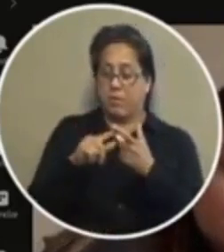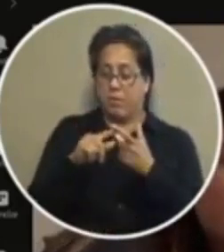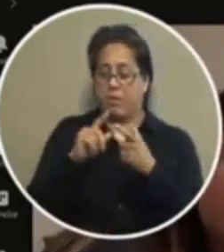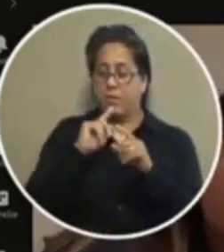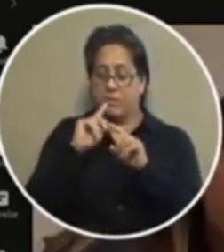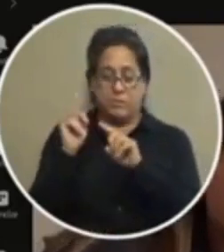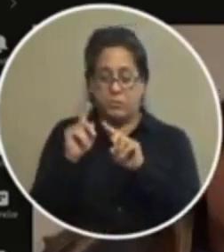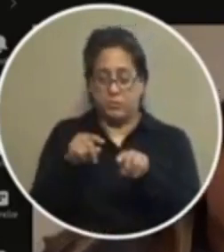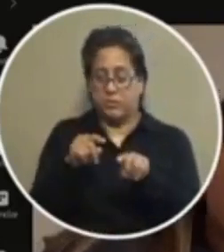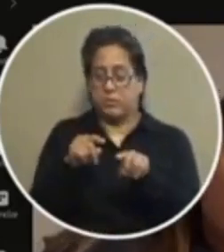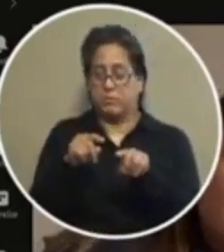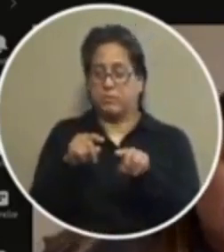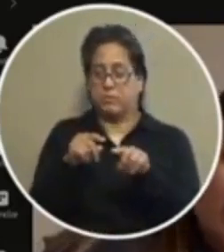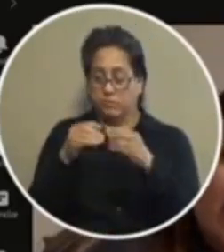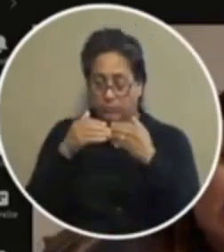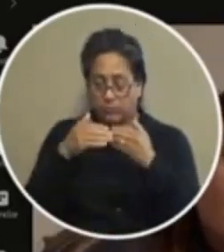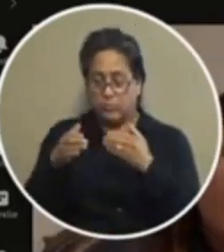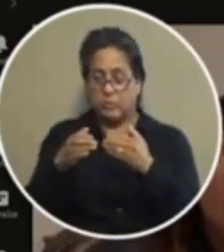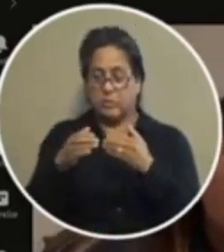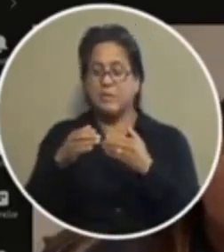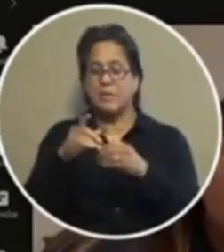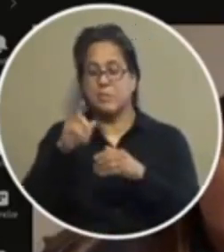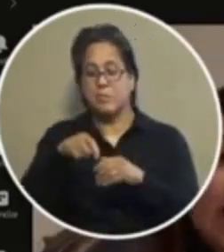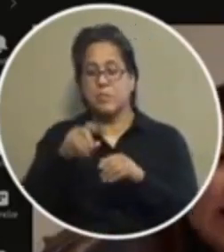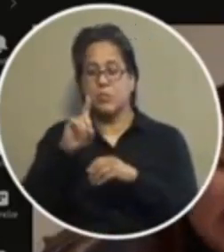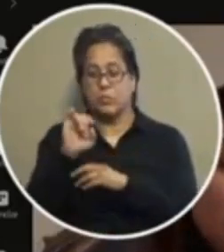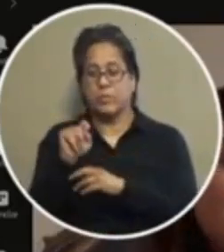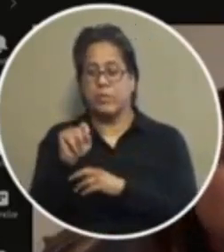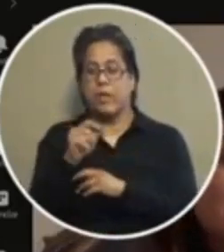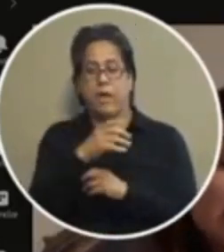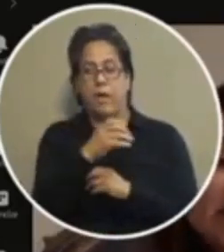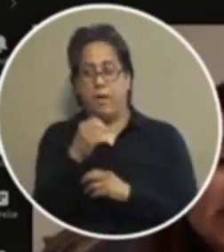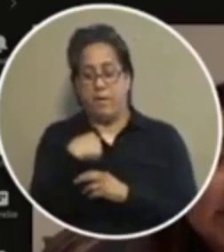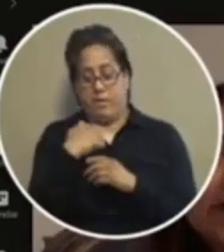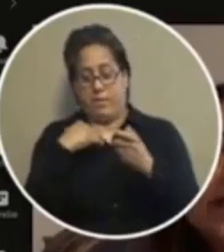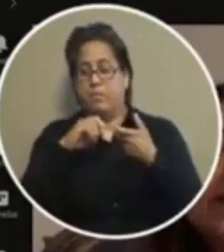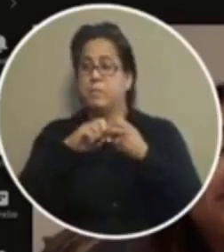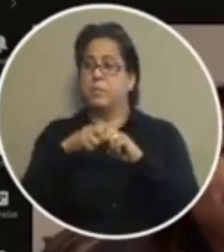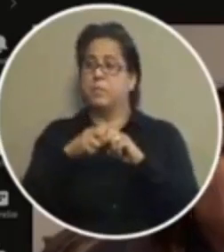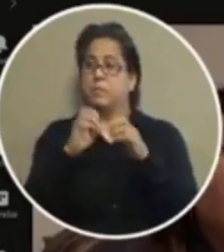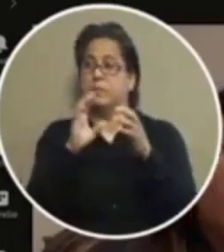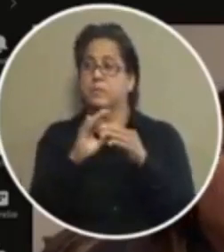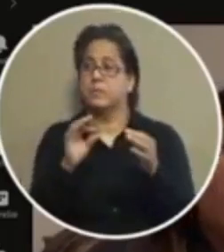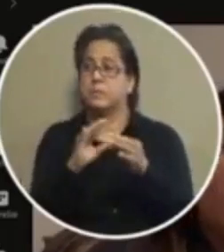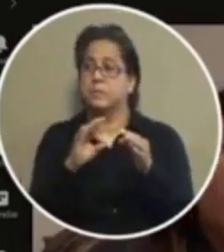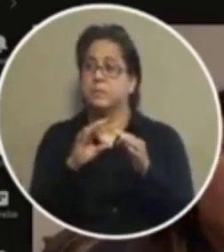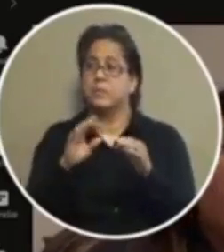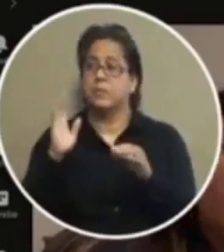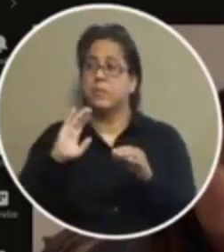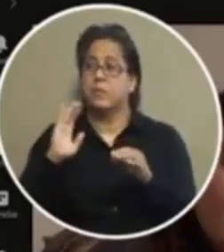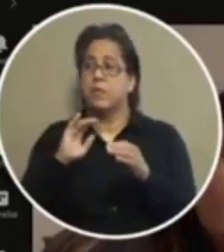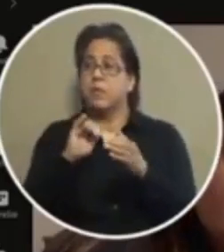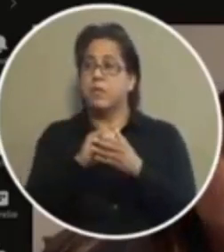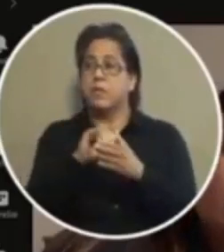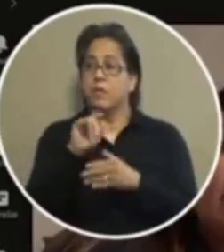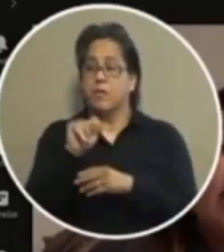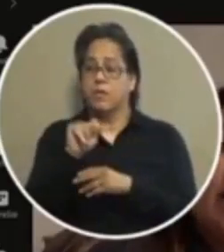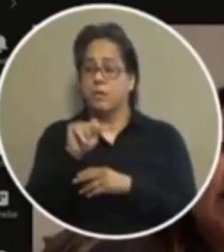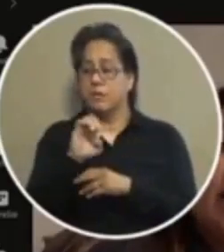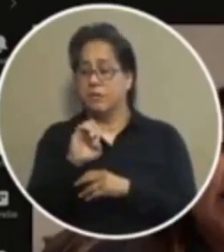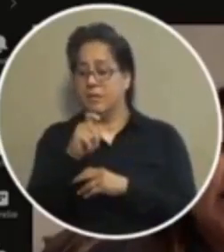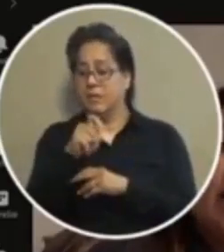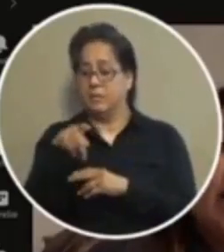is fulfilled moving forward um and and you know i had i have a problem with statements said earlier um the taxpayer